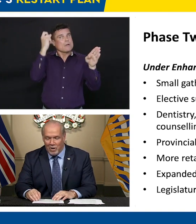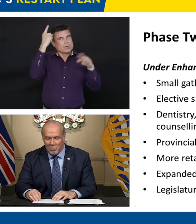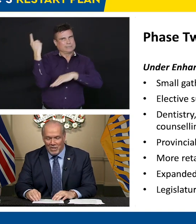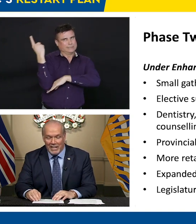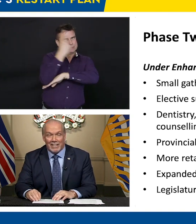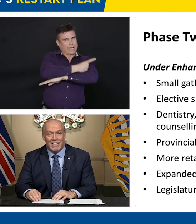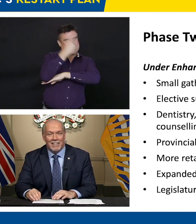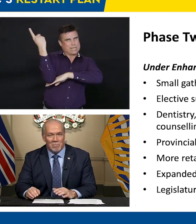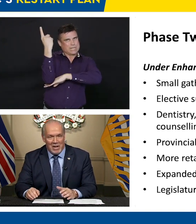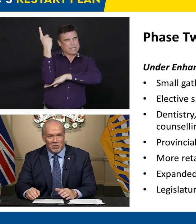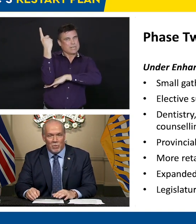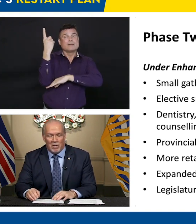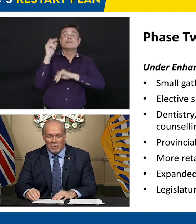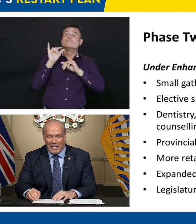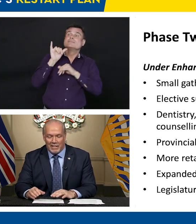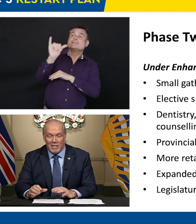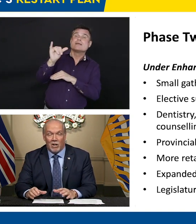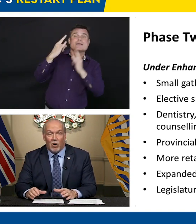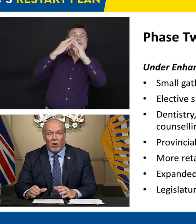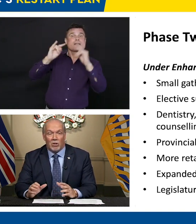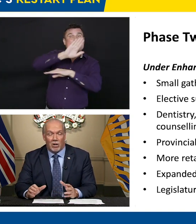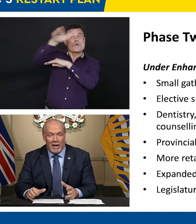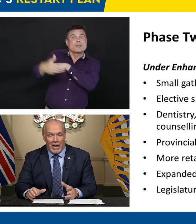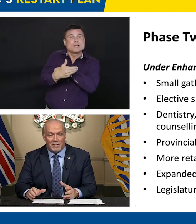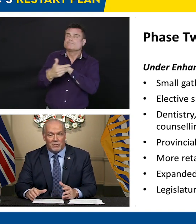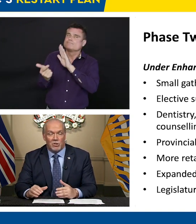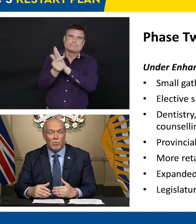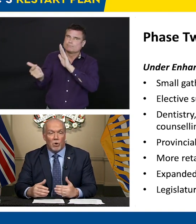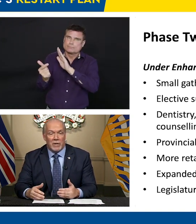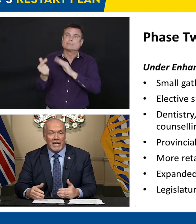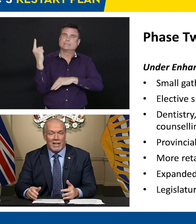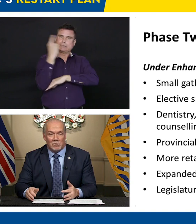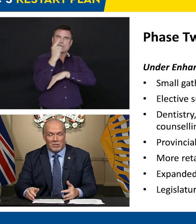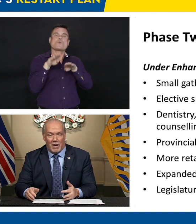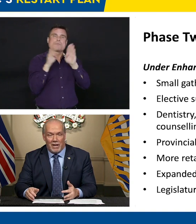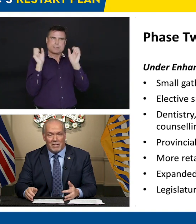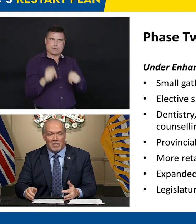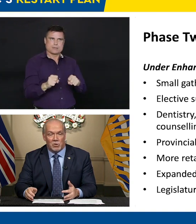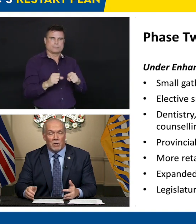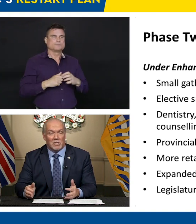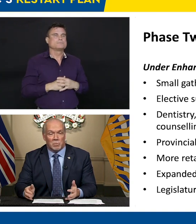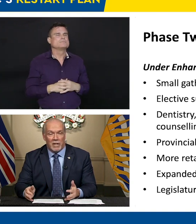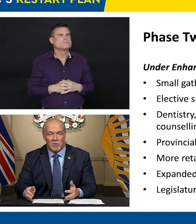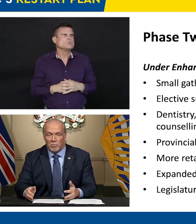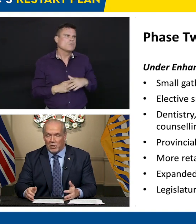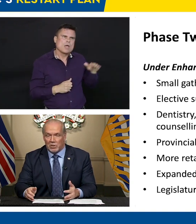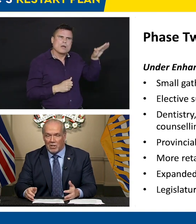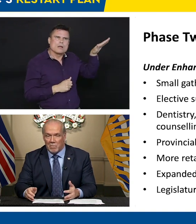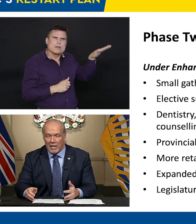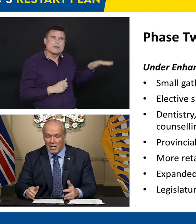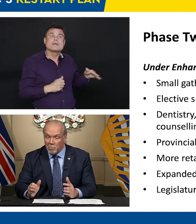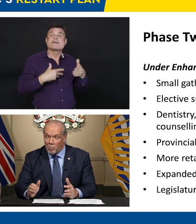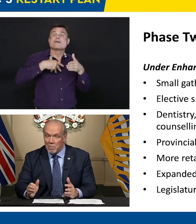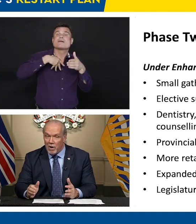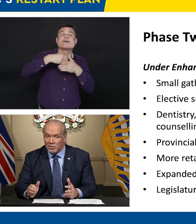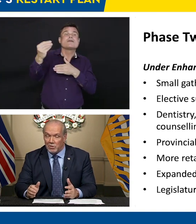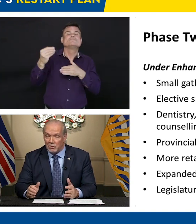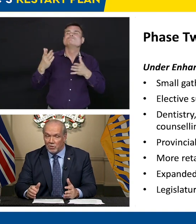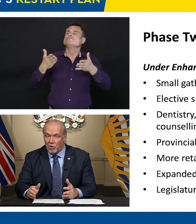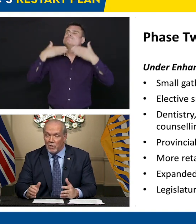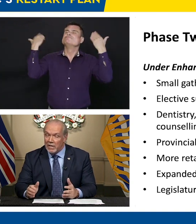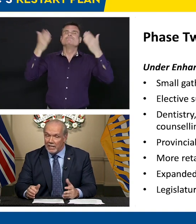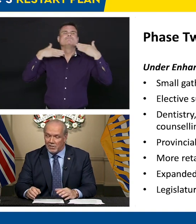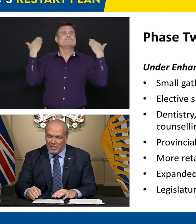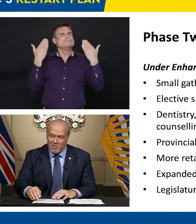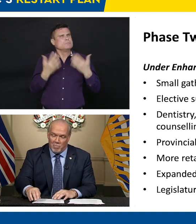Physical well-being, mental well-being, all are added to when we get outside and enjoy the splendor of British Columbia. But we must